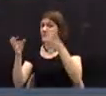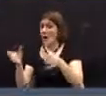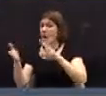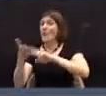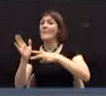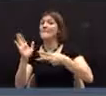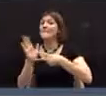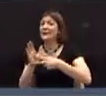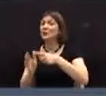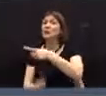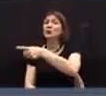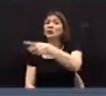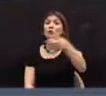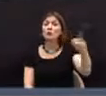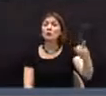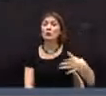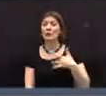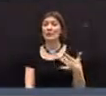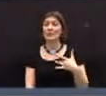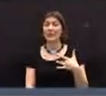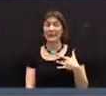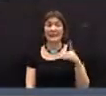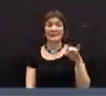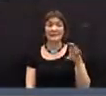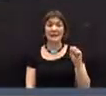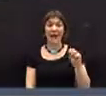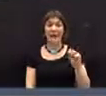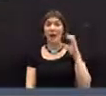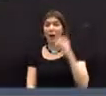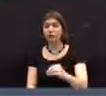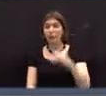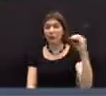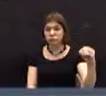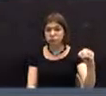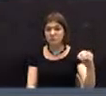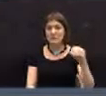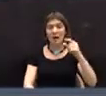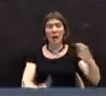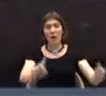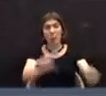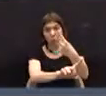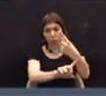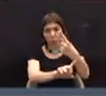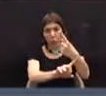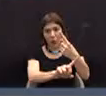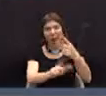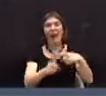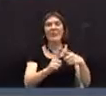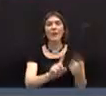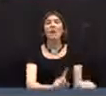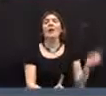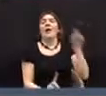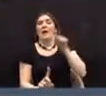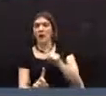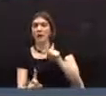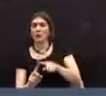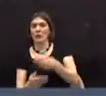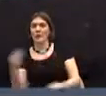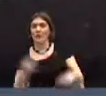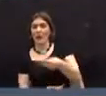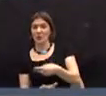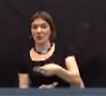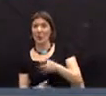are ruling that Mr. Dimes' motion is out of order, not germane, and we return to the main motion.